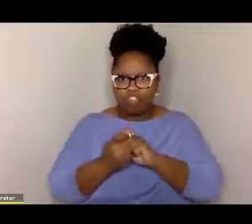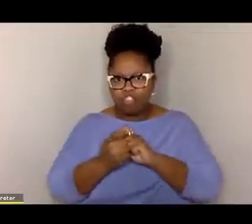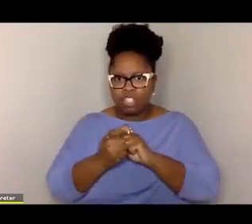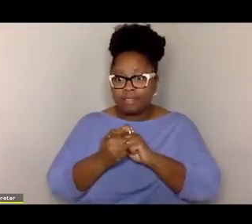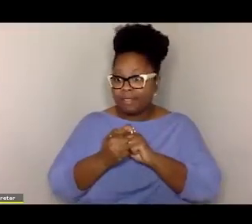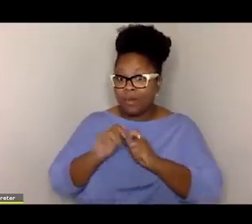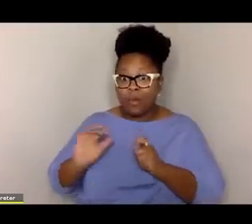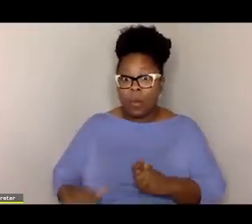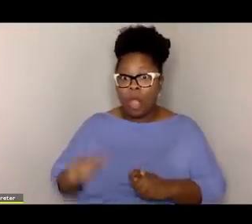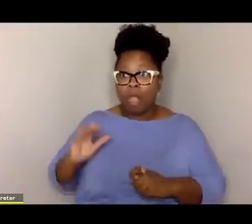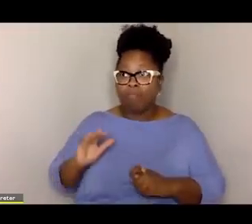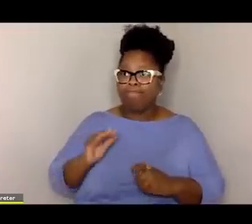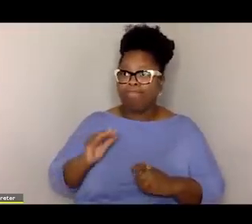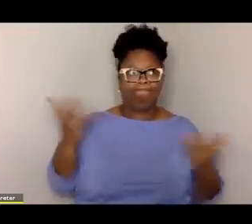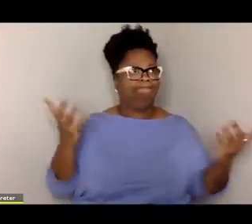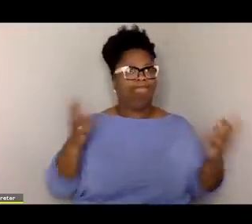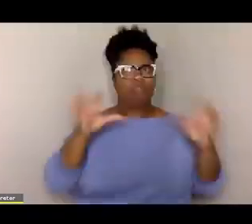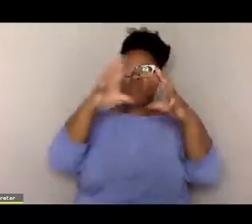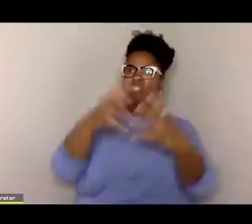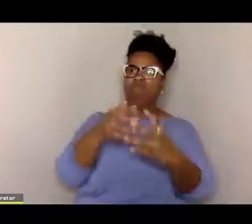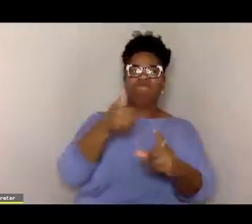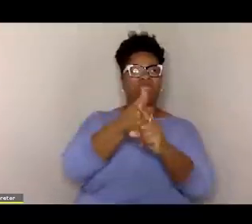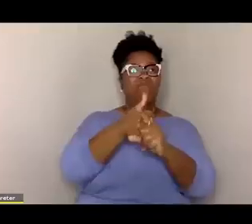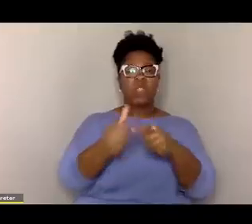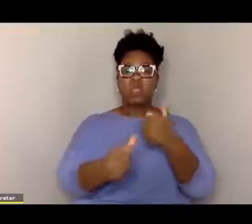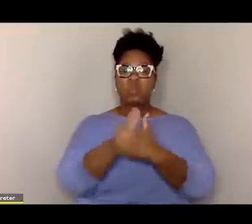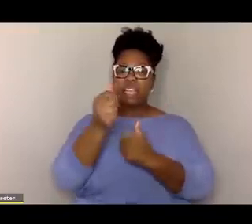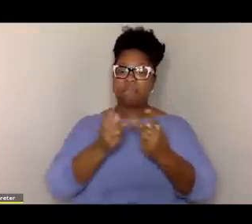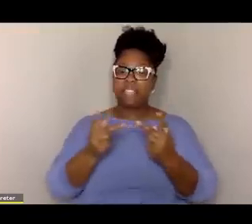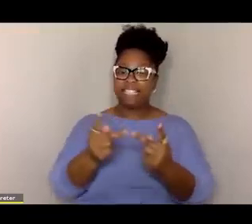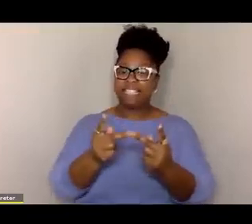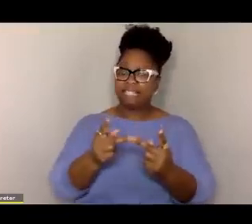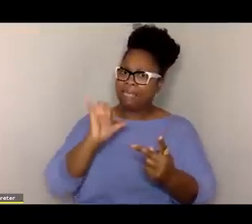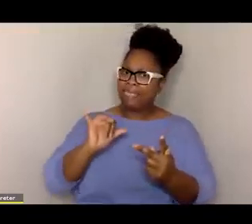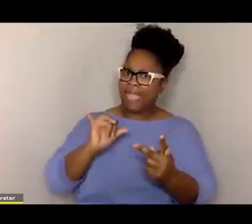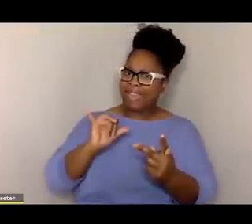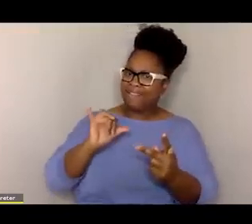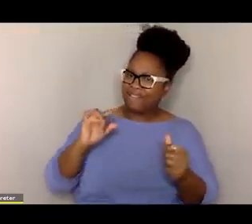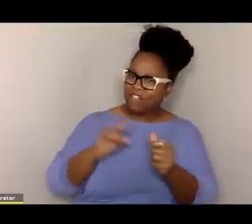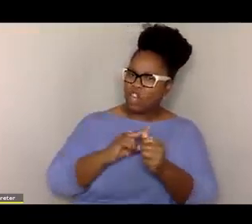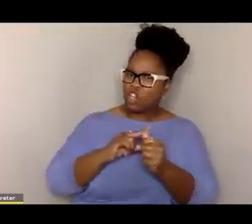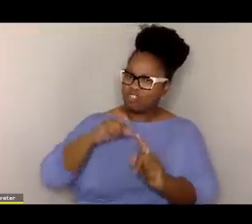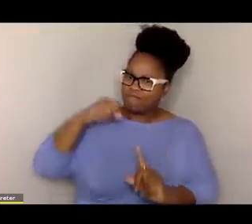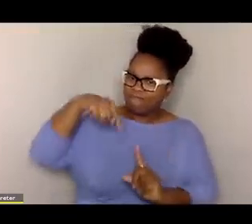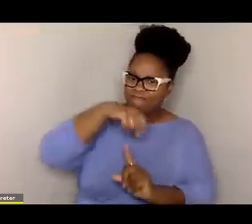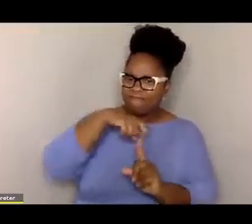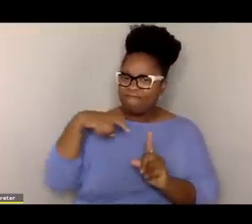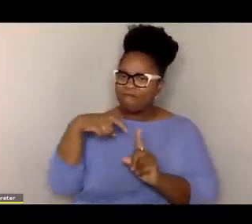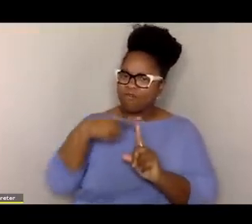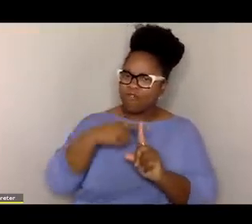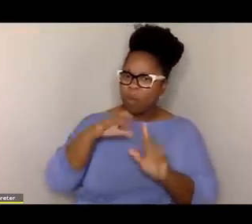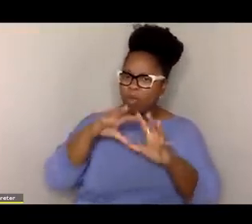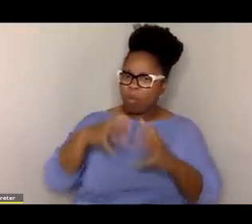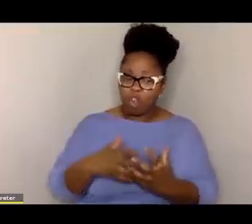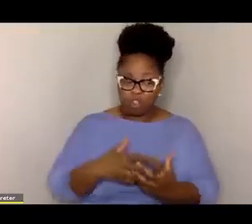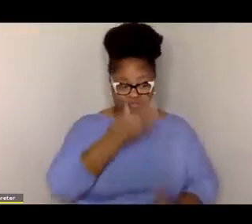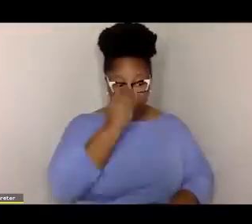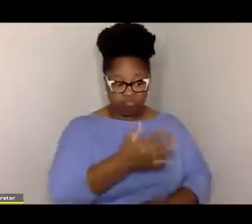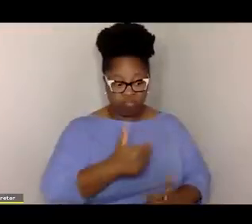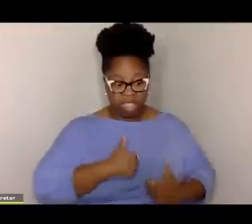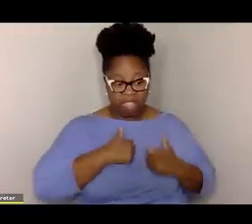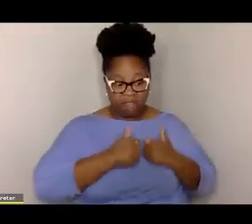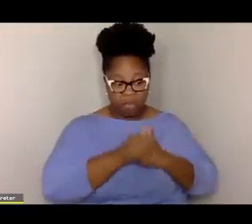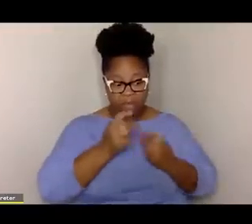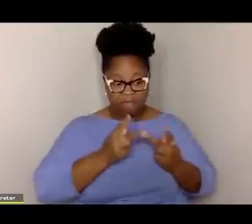literally view the world as a threatening place. And, and that initial signal from the world that you're going to live in a